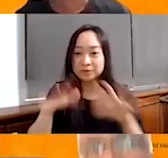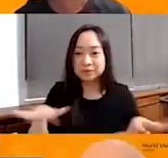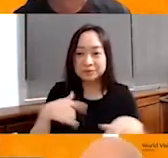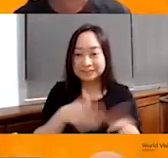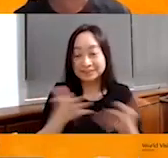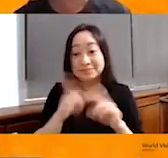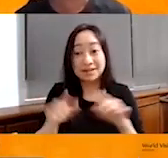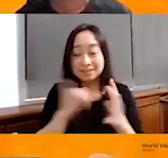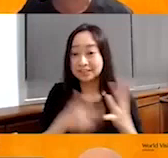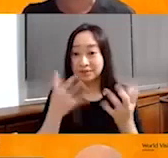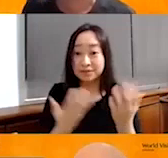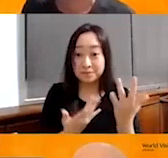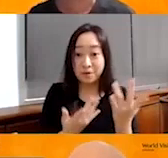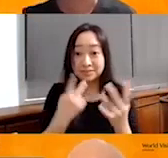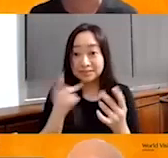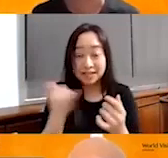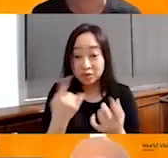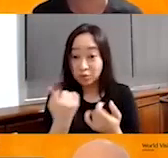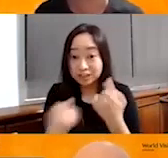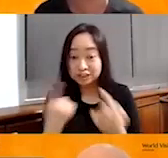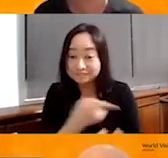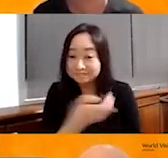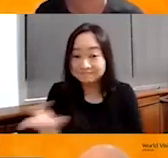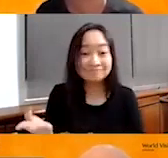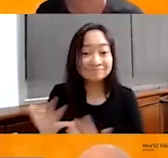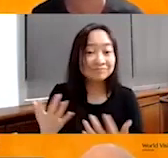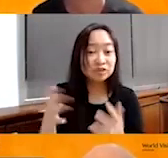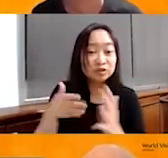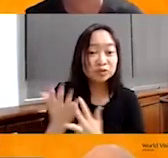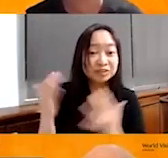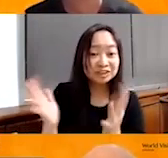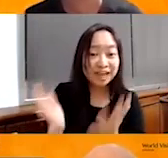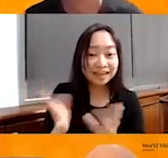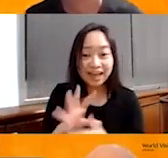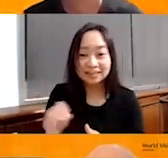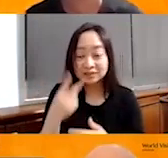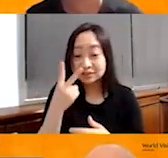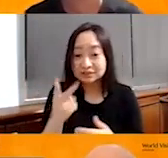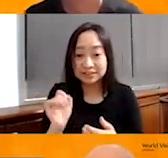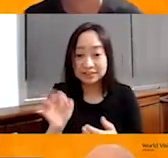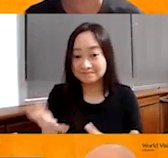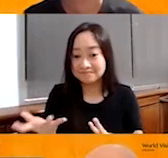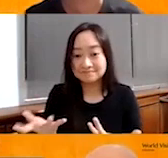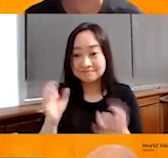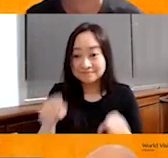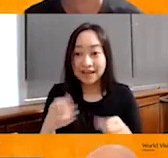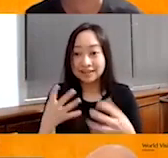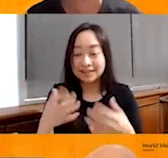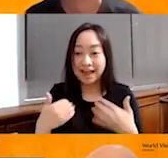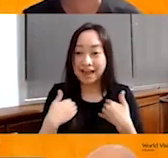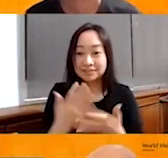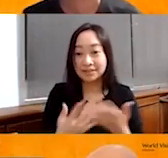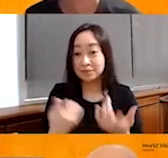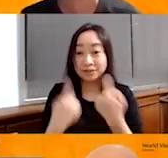But I'm just going to pause and see if there's any questions coming through the chat and we'll see if we can have some